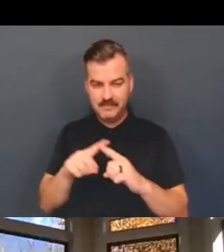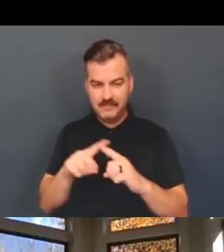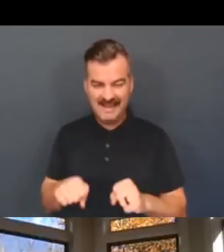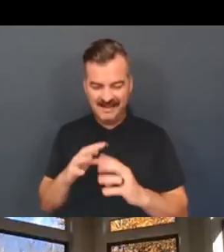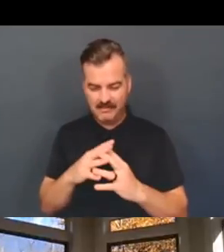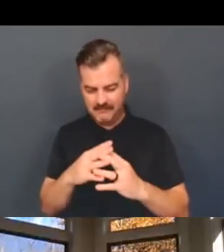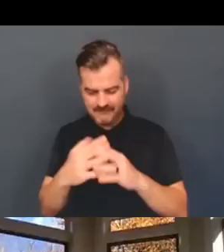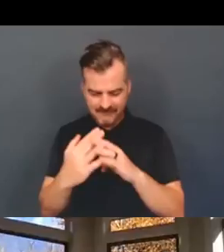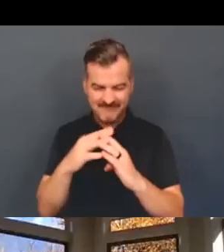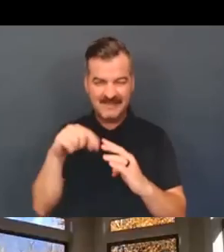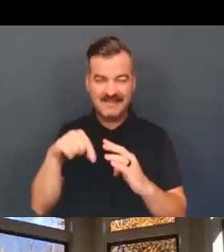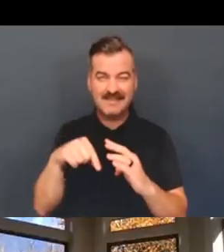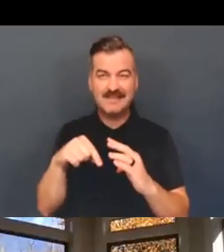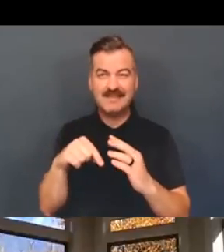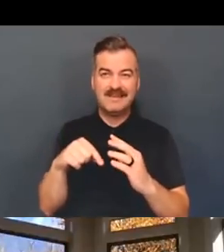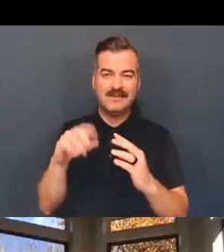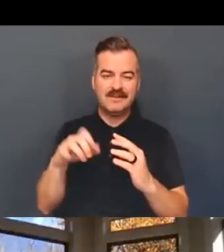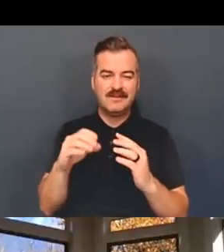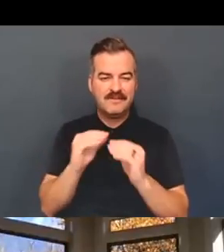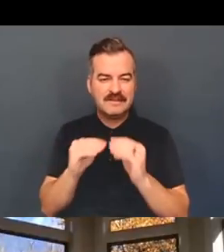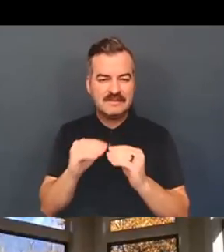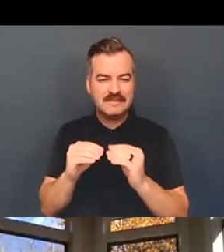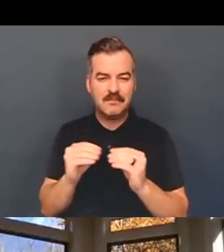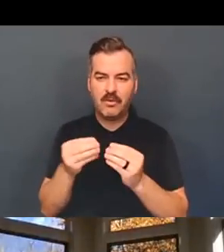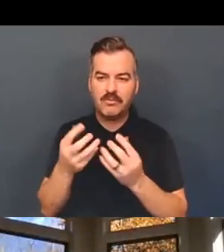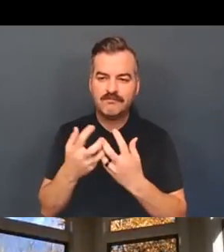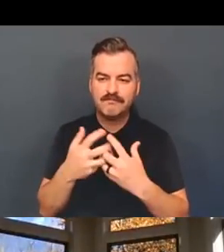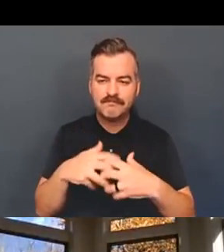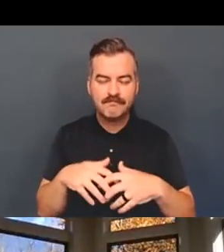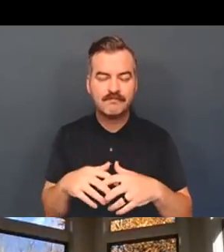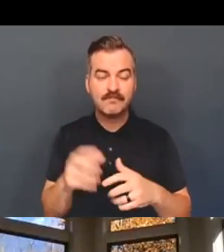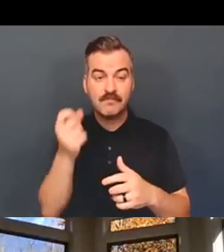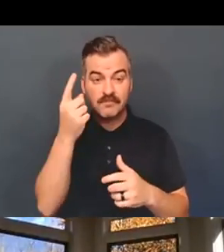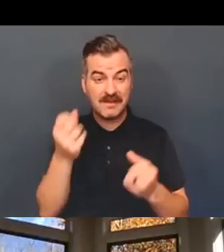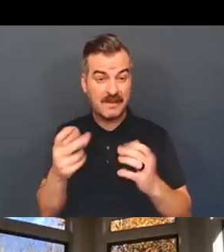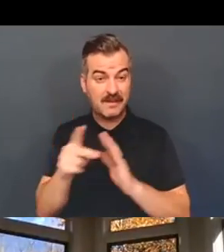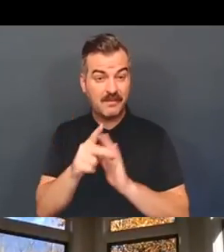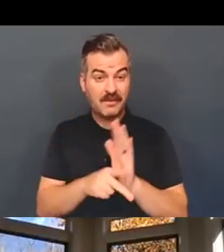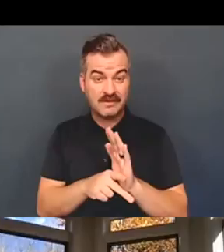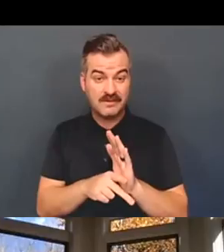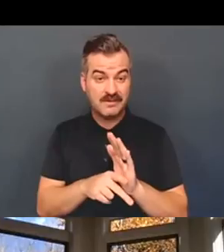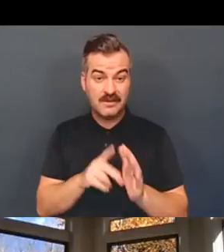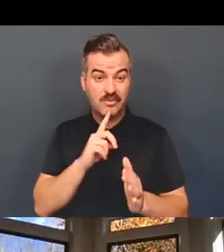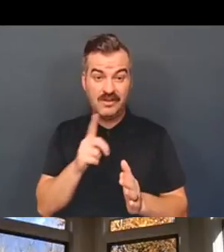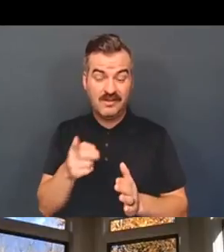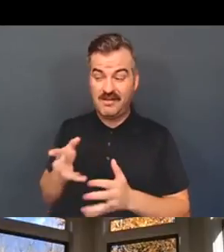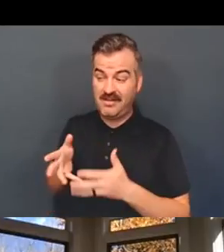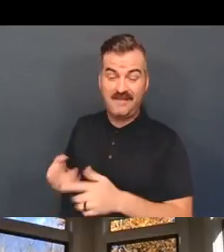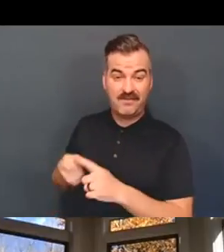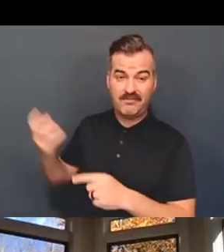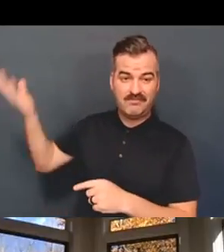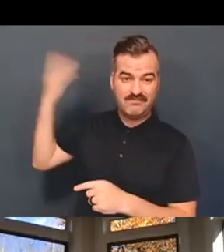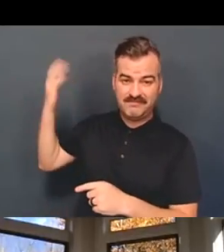a little bit less painful, and that a lot of these policies are are real remnants of, you know,